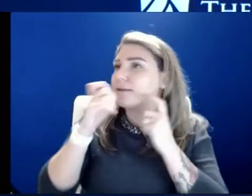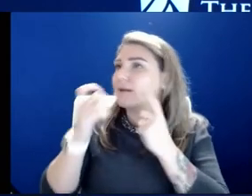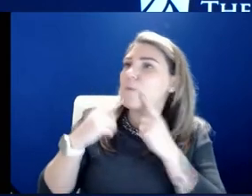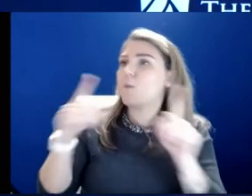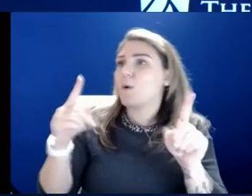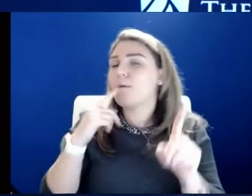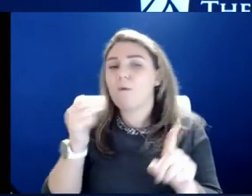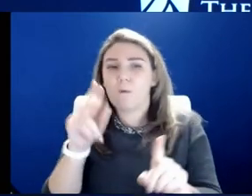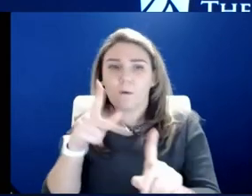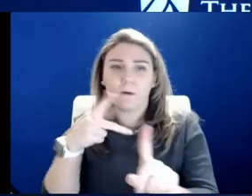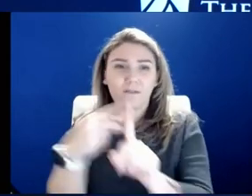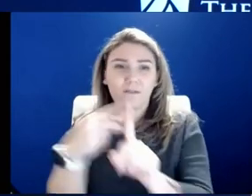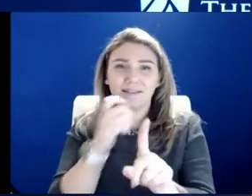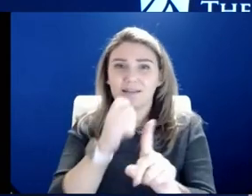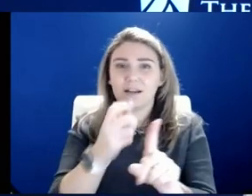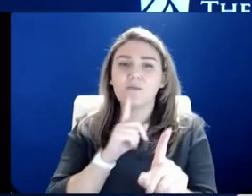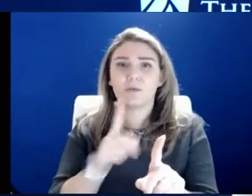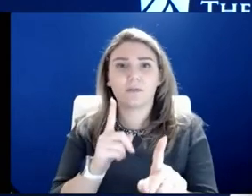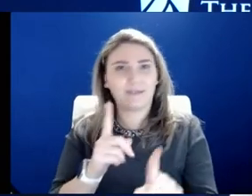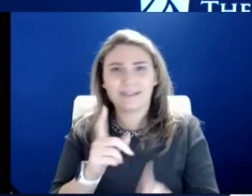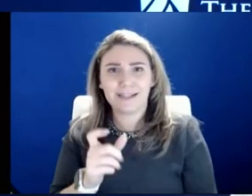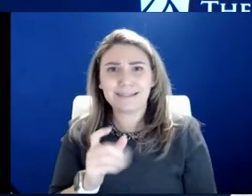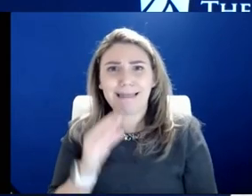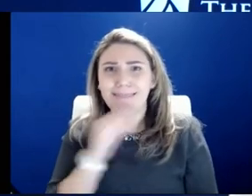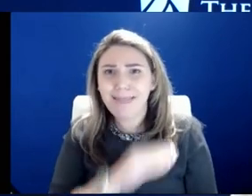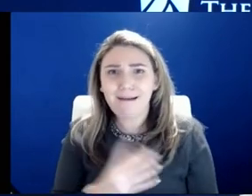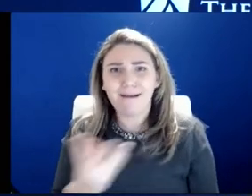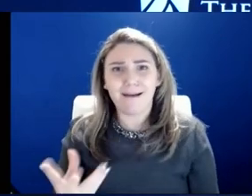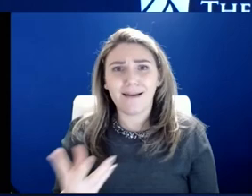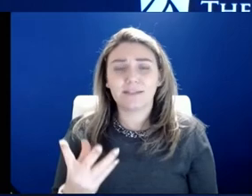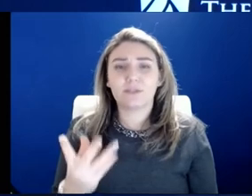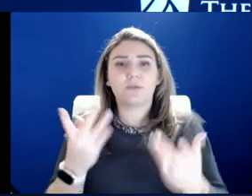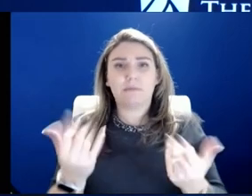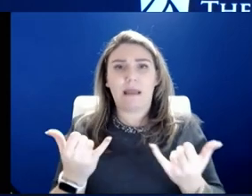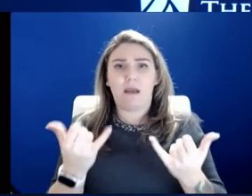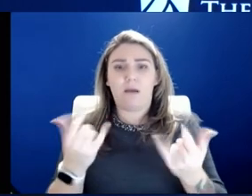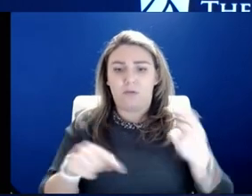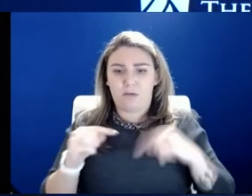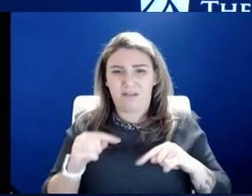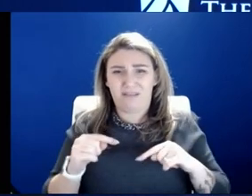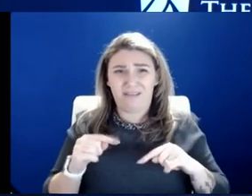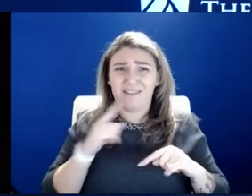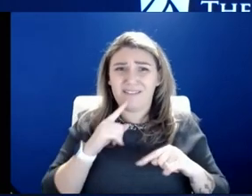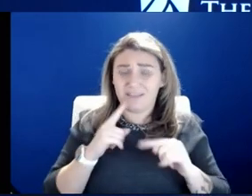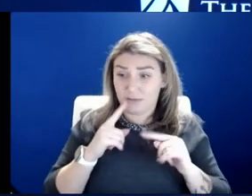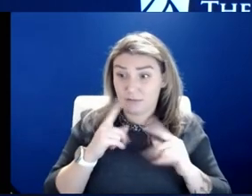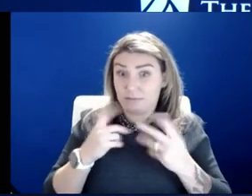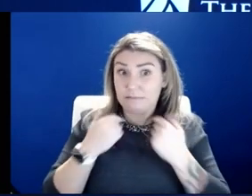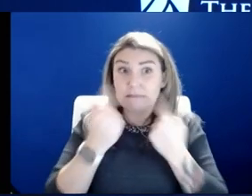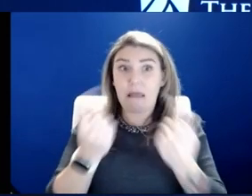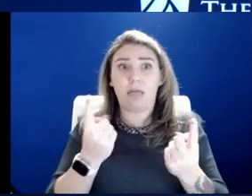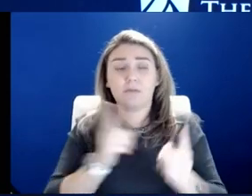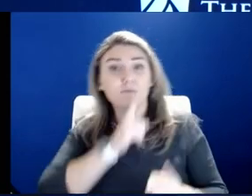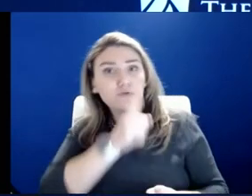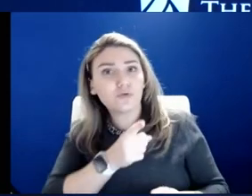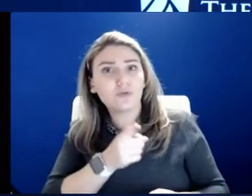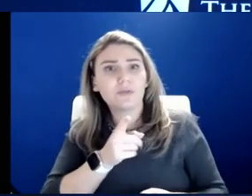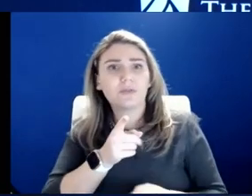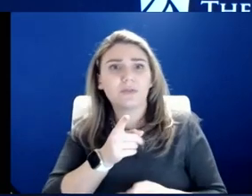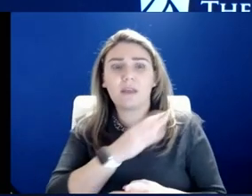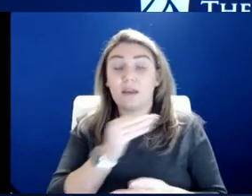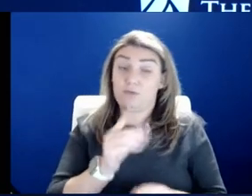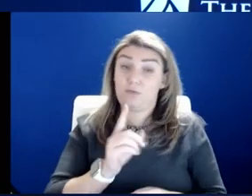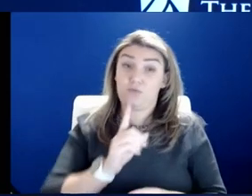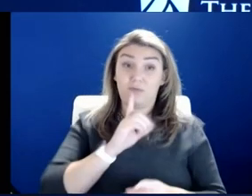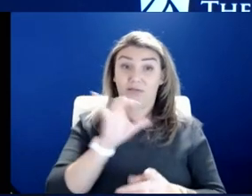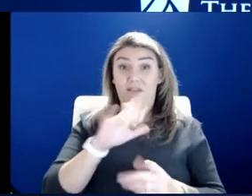those are, that's not true. And so now we're trying to combat fiction as opposed to having an honest conversation. And ultimately, that becomes a